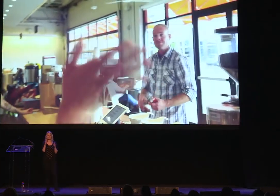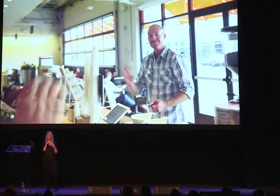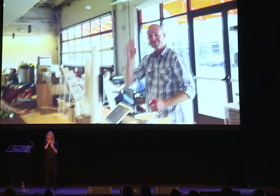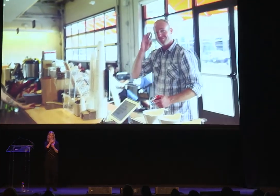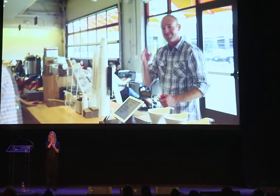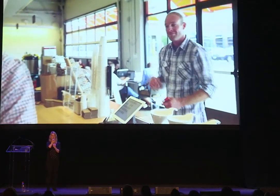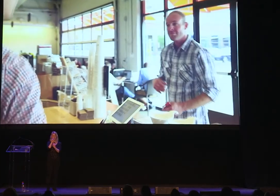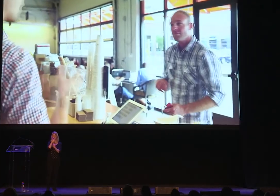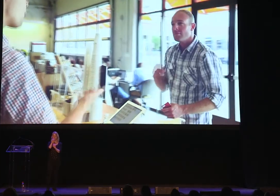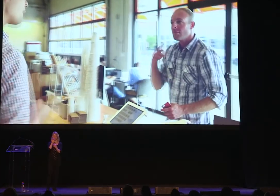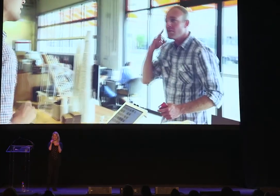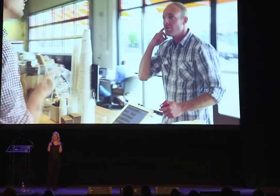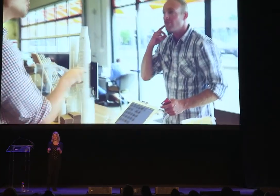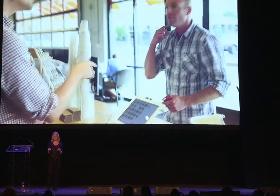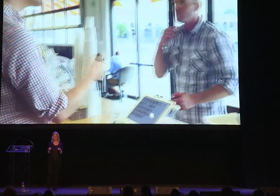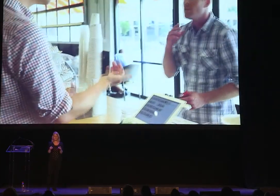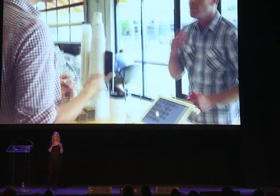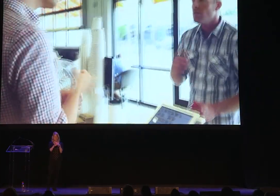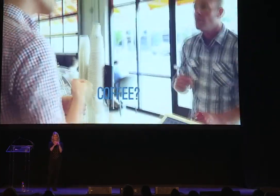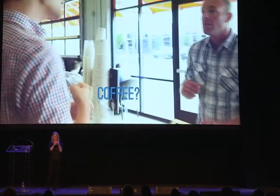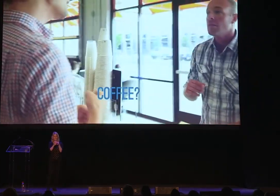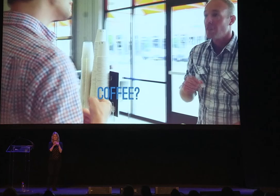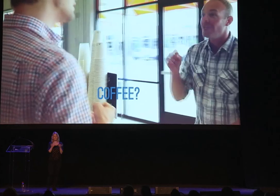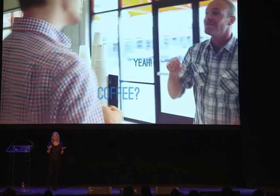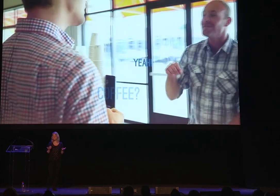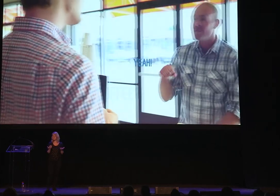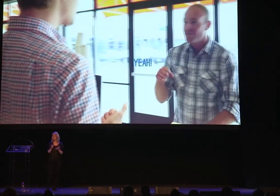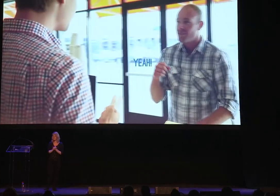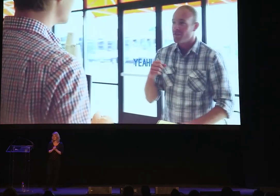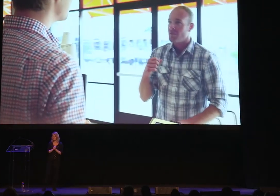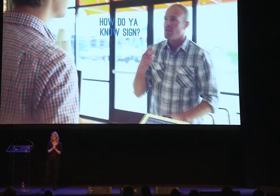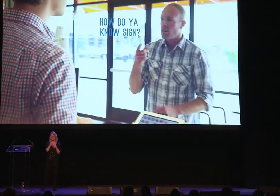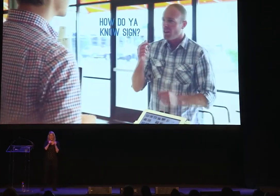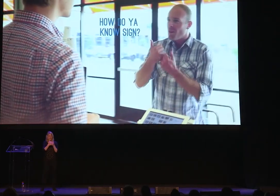My work aims at exploring ways to make connections happen.